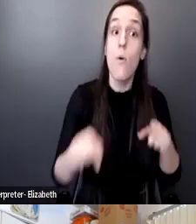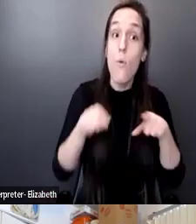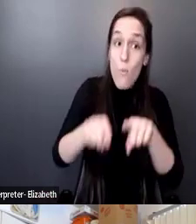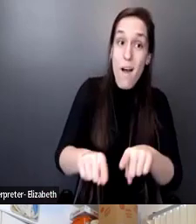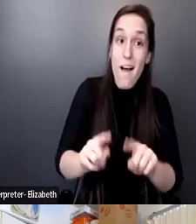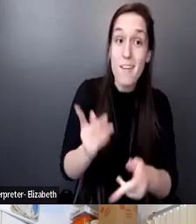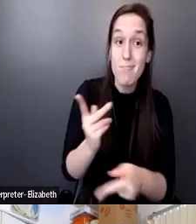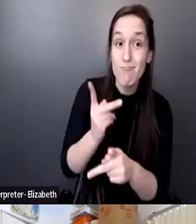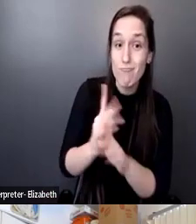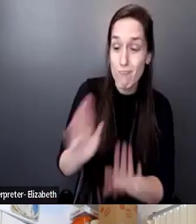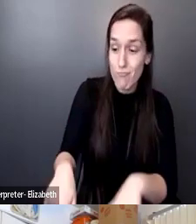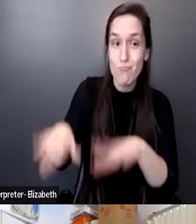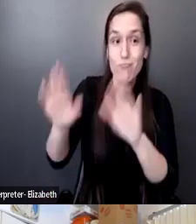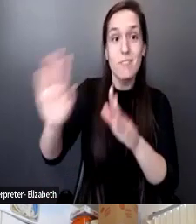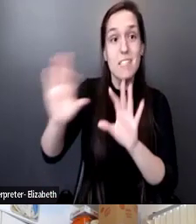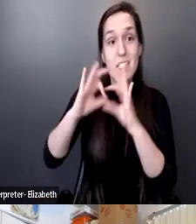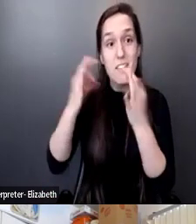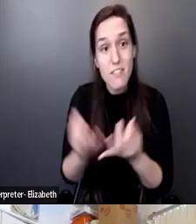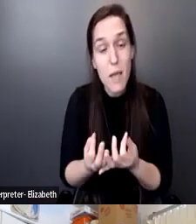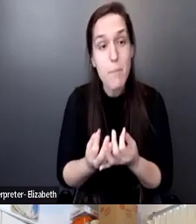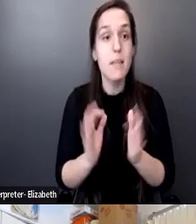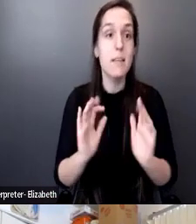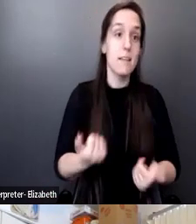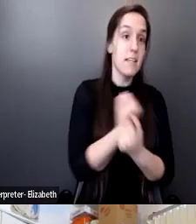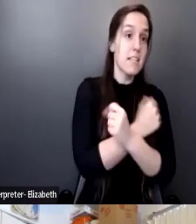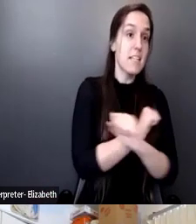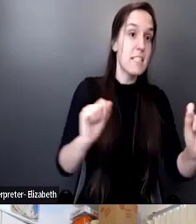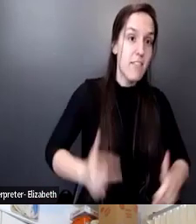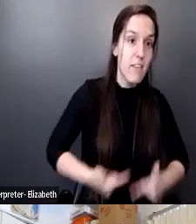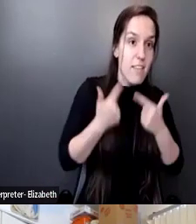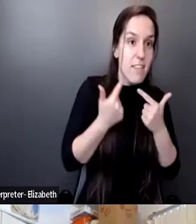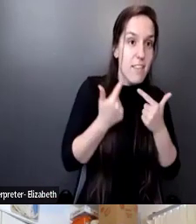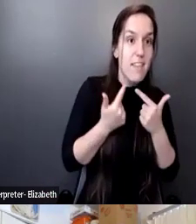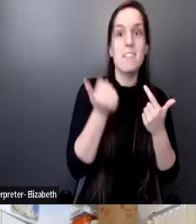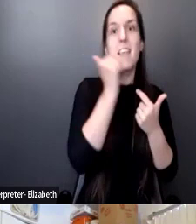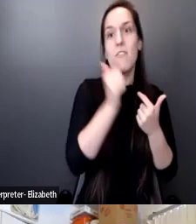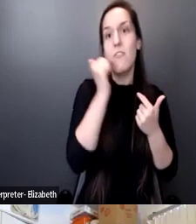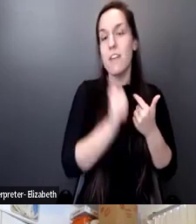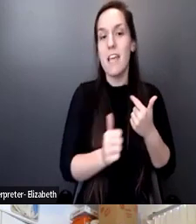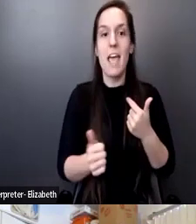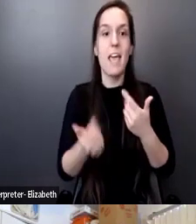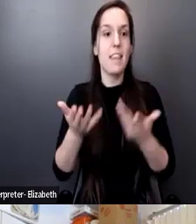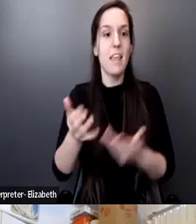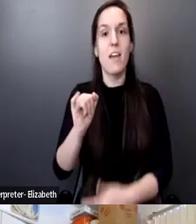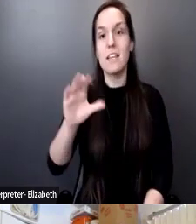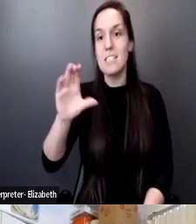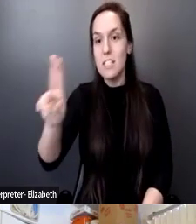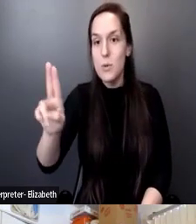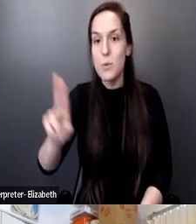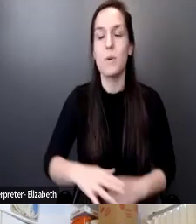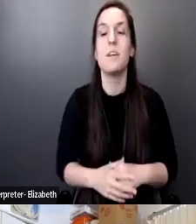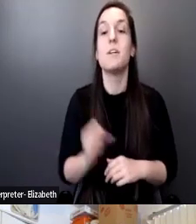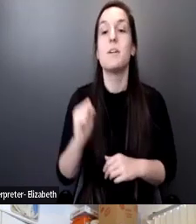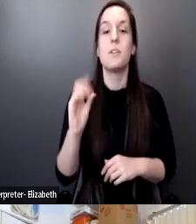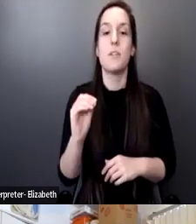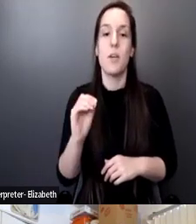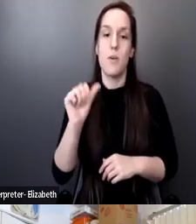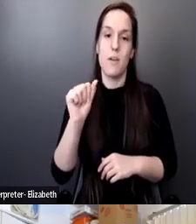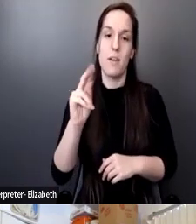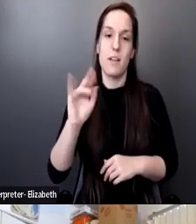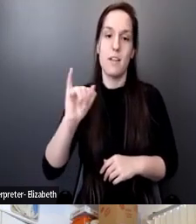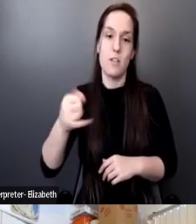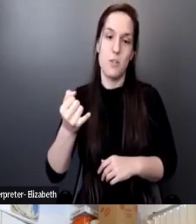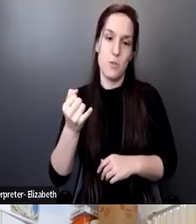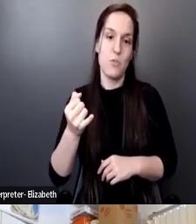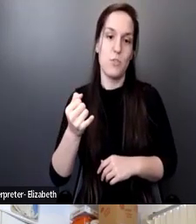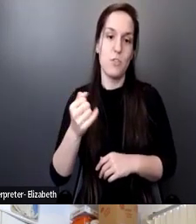and doing saving lives every day in intensive care unit. So, Anuj, we want to thank you